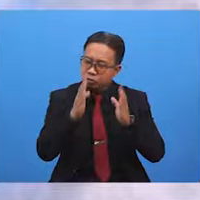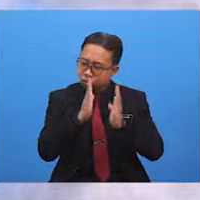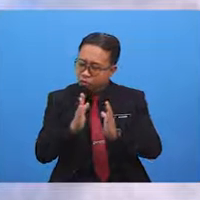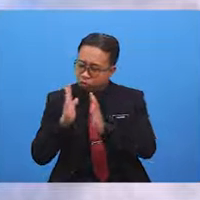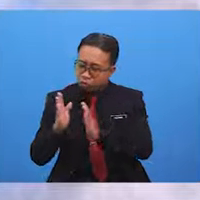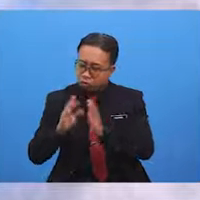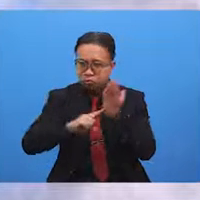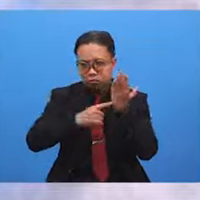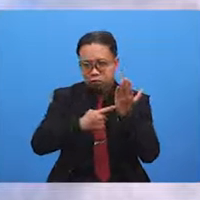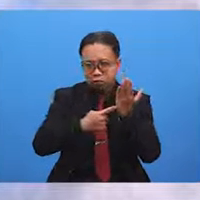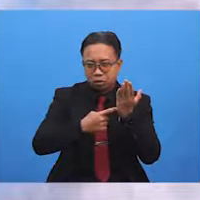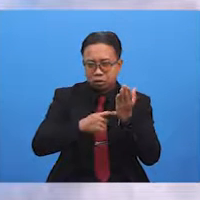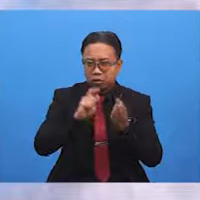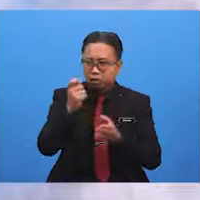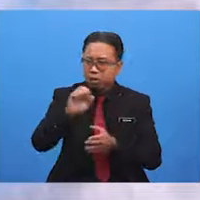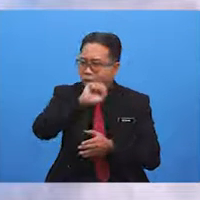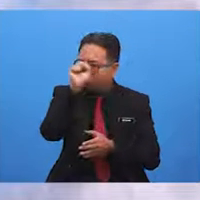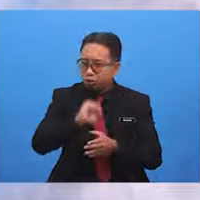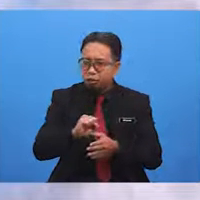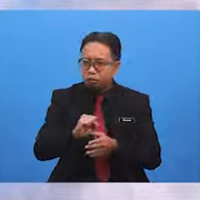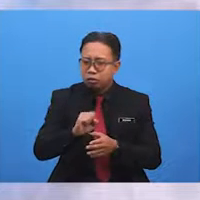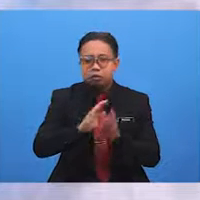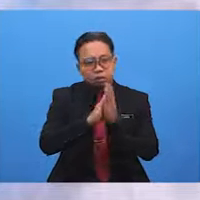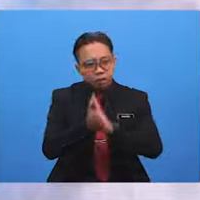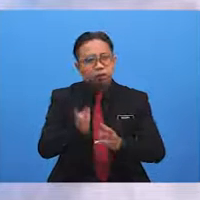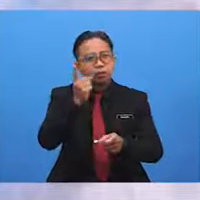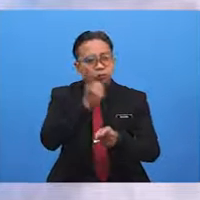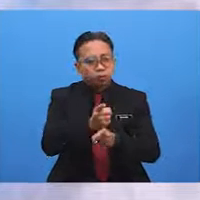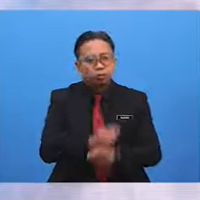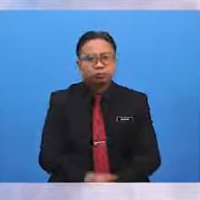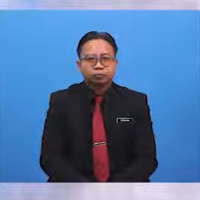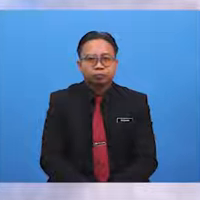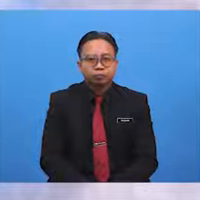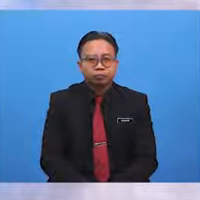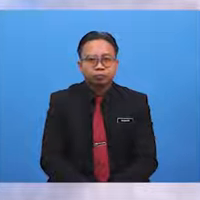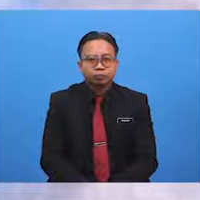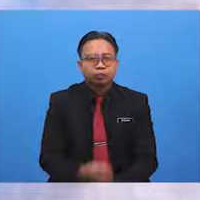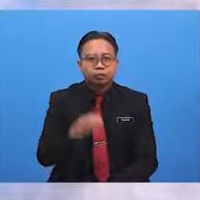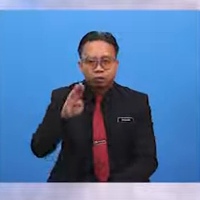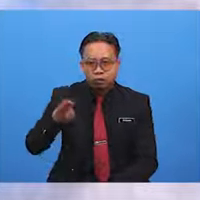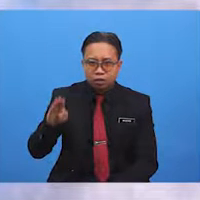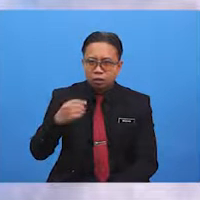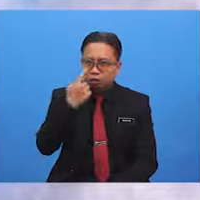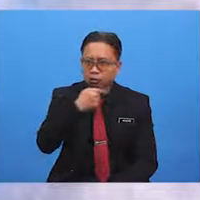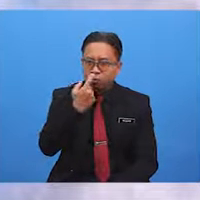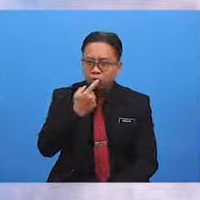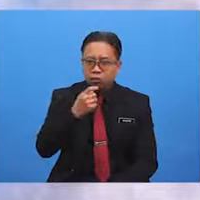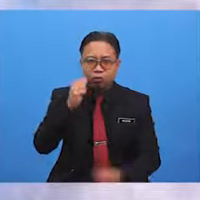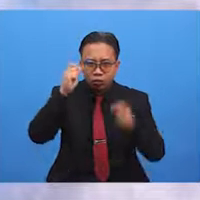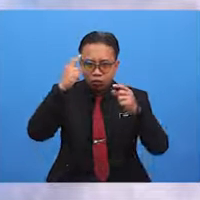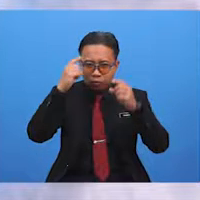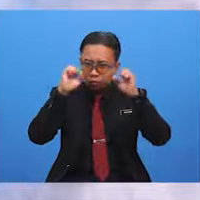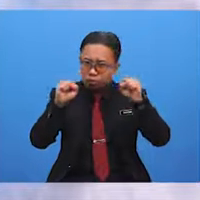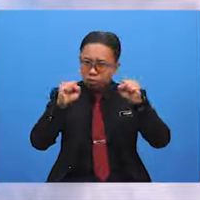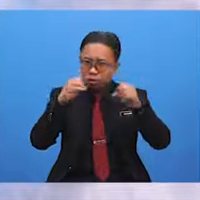the words so that the question is correct? What? Children, whose superstitions in culture